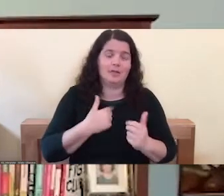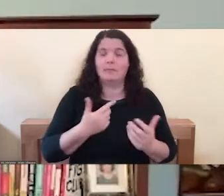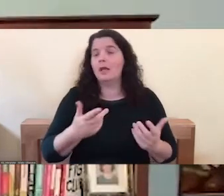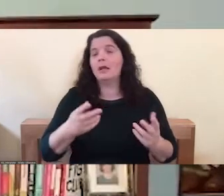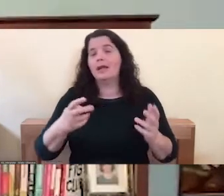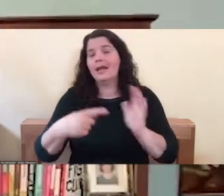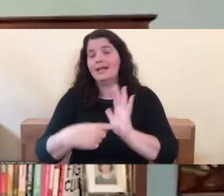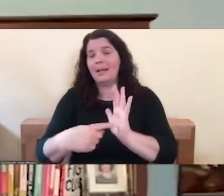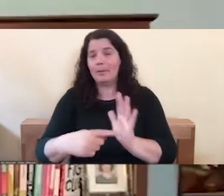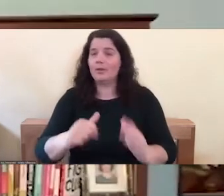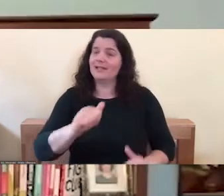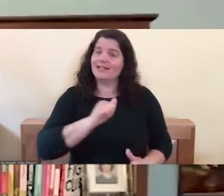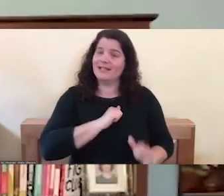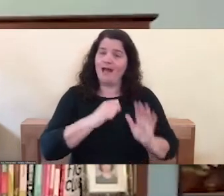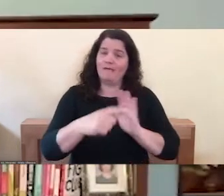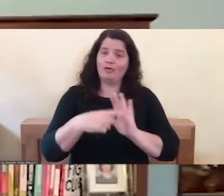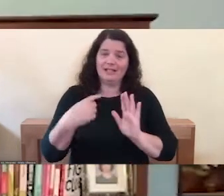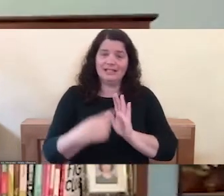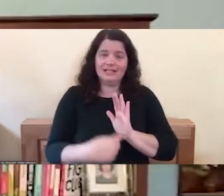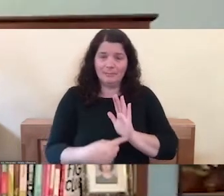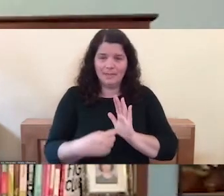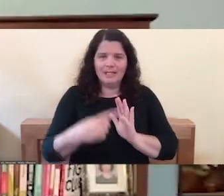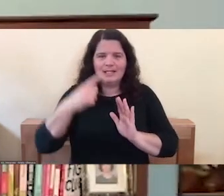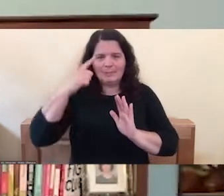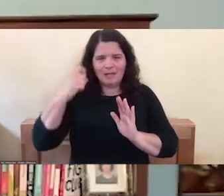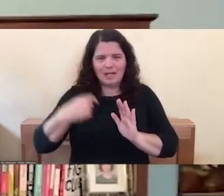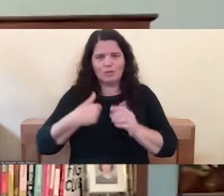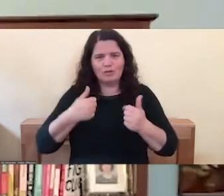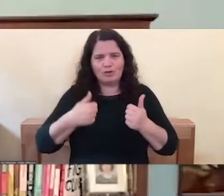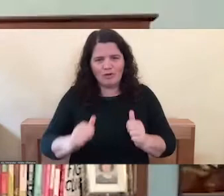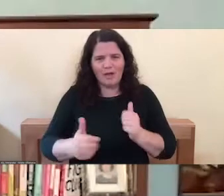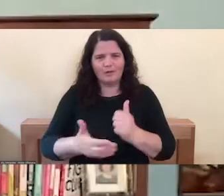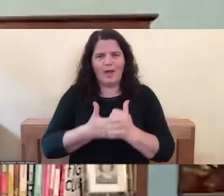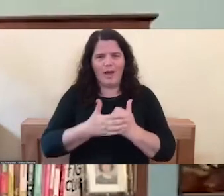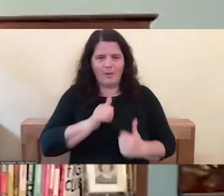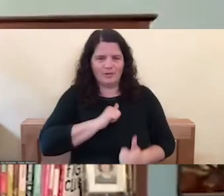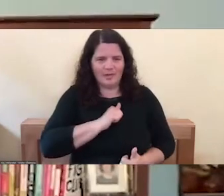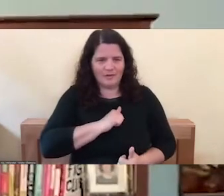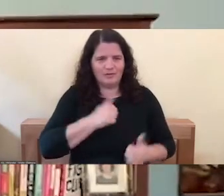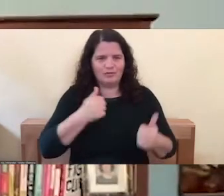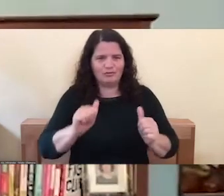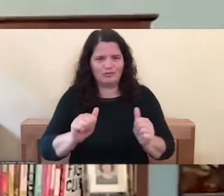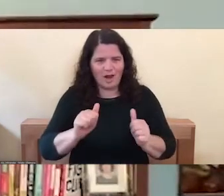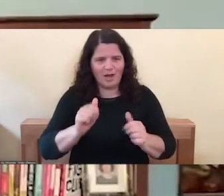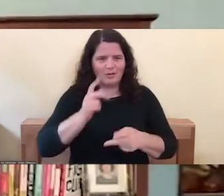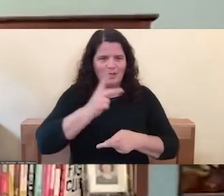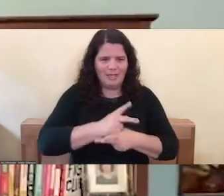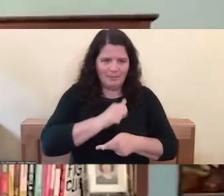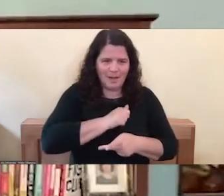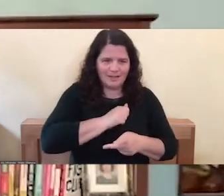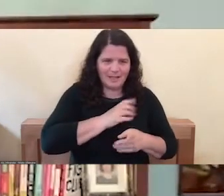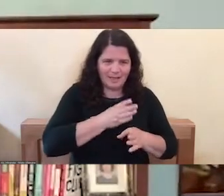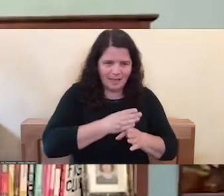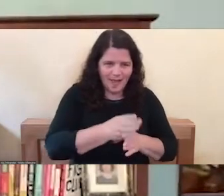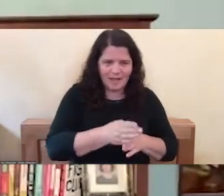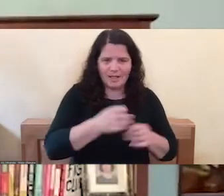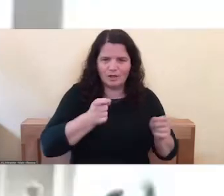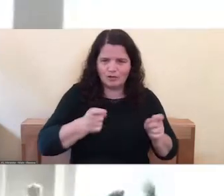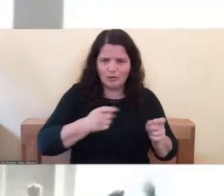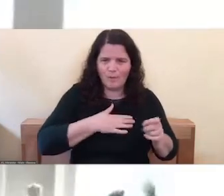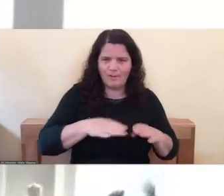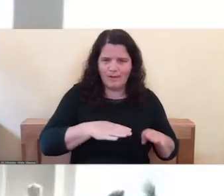It's actually part of us trying to help ourselves, trying to be safe, trying to keep ourselves in mind and control our behavior so that we don't get harmed.